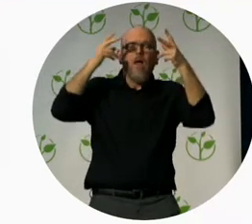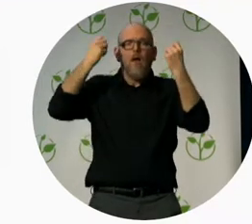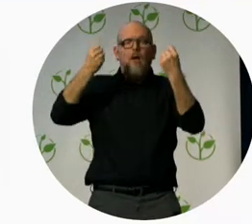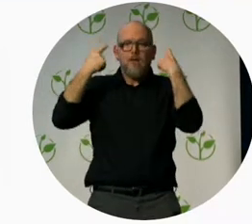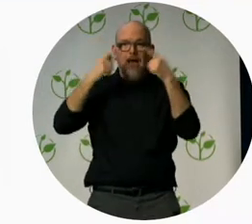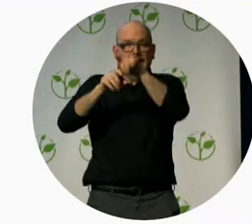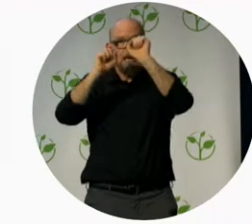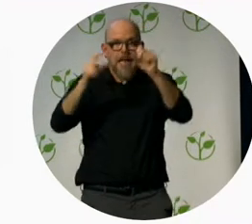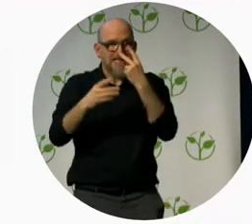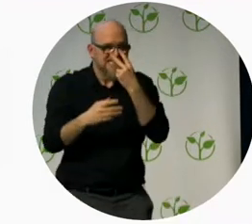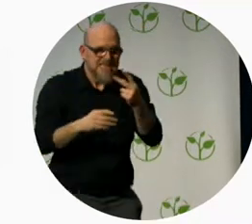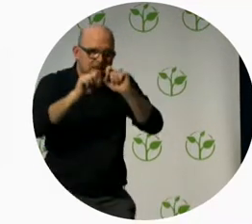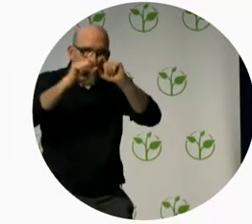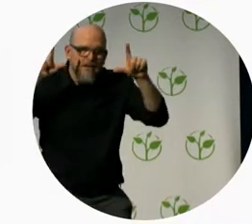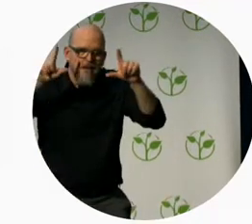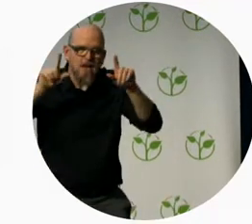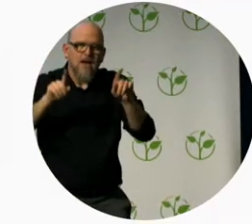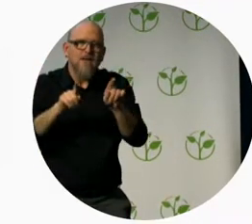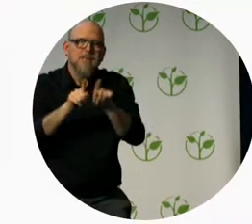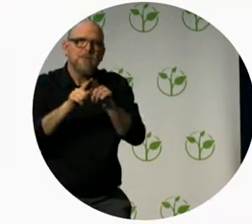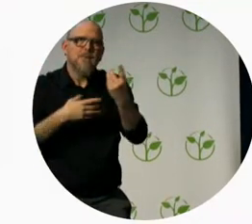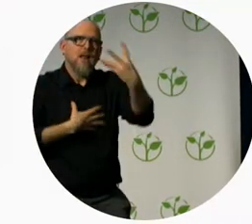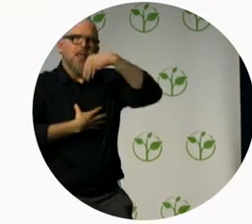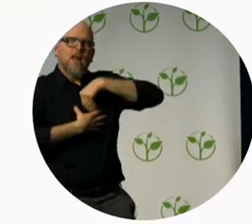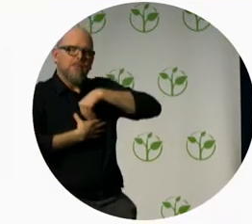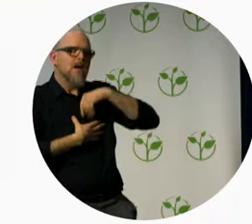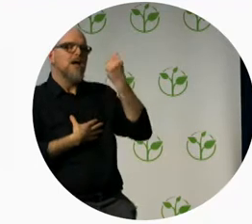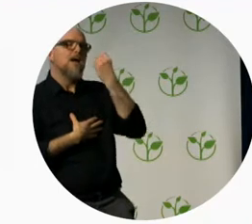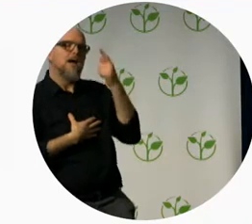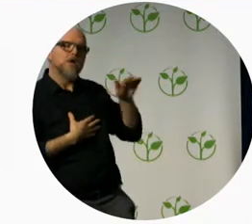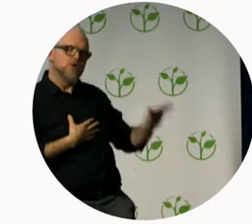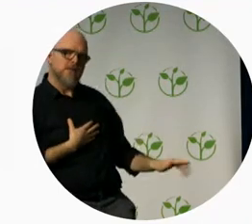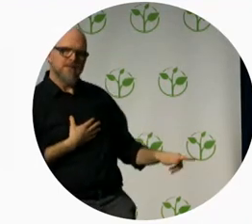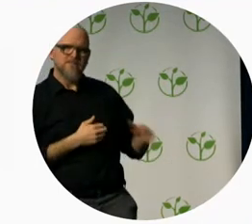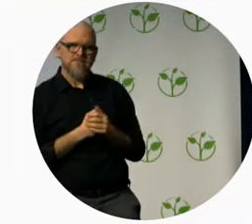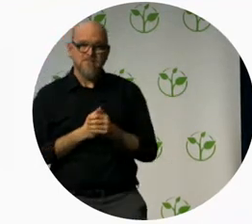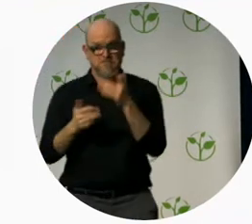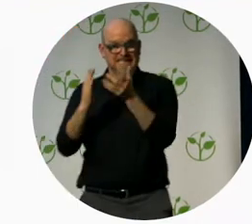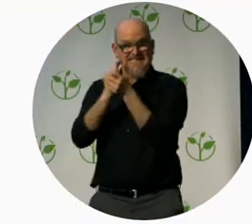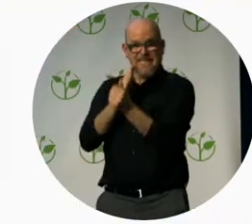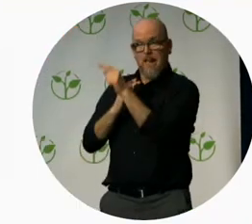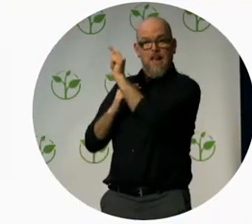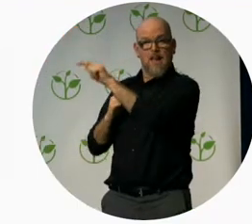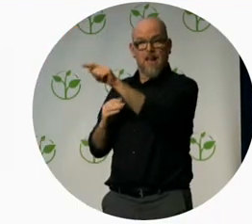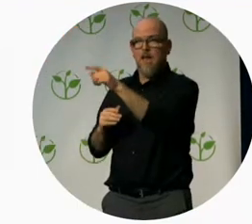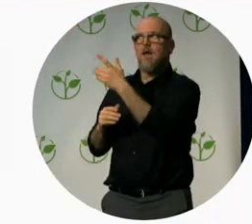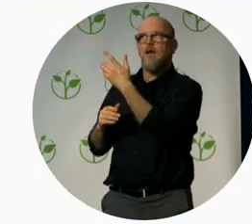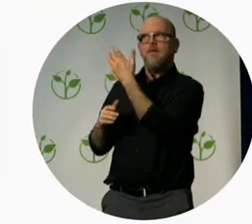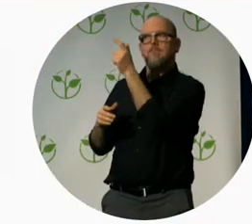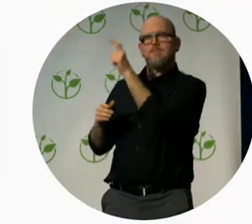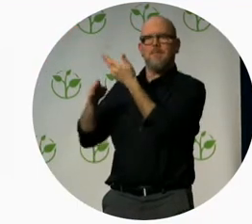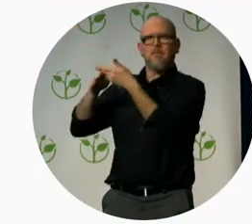and then they play a game like simulation over and over now parents tell us that they finally